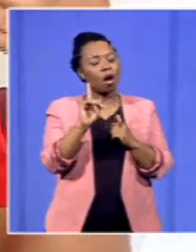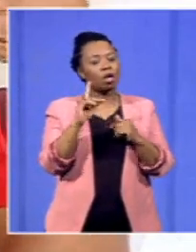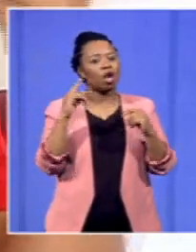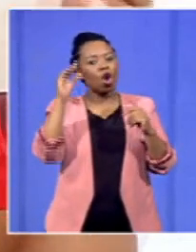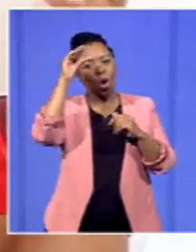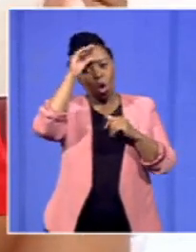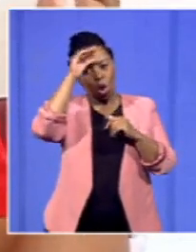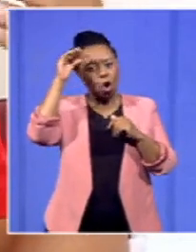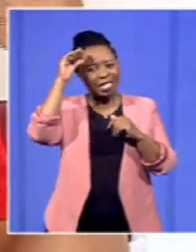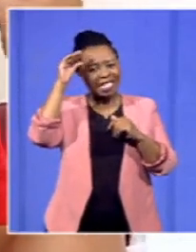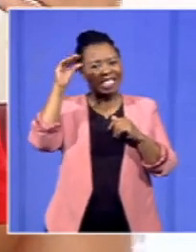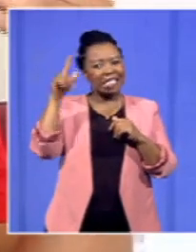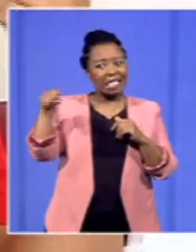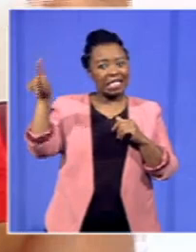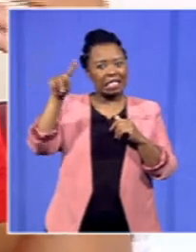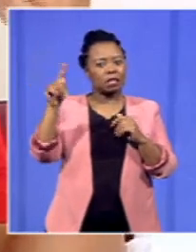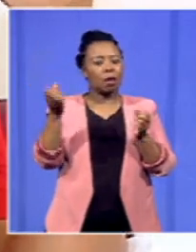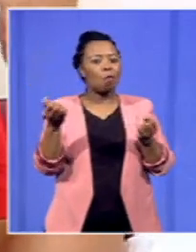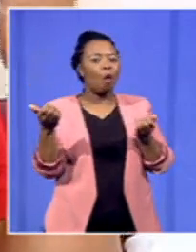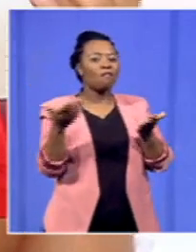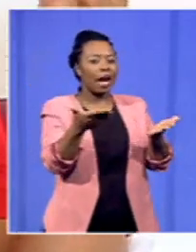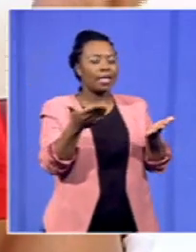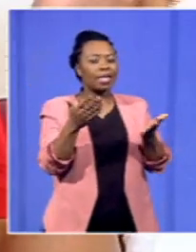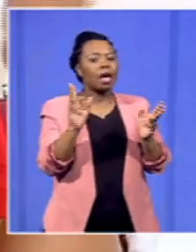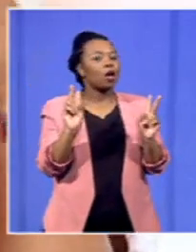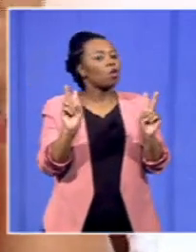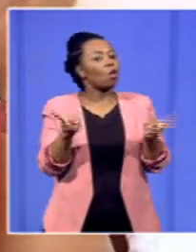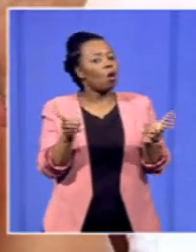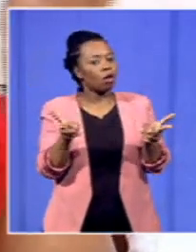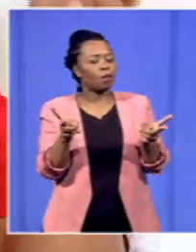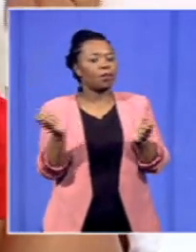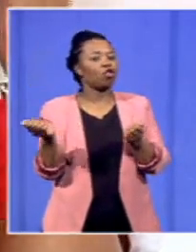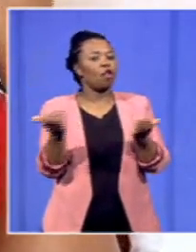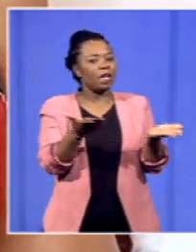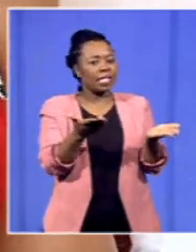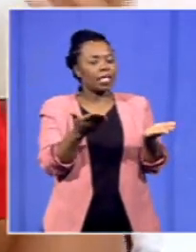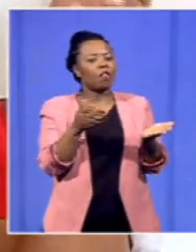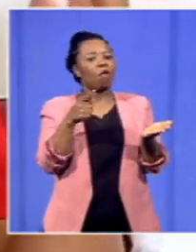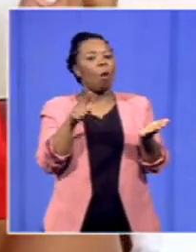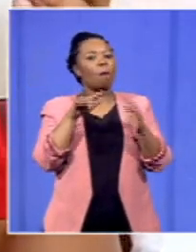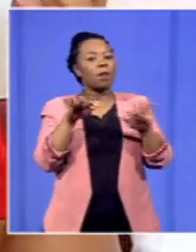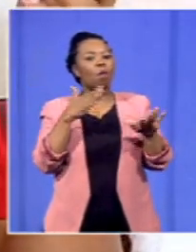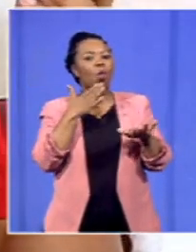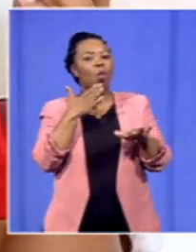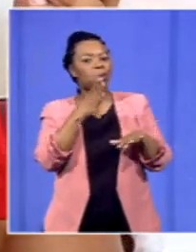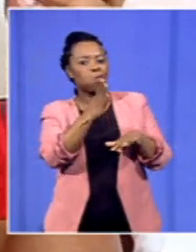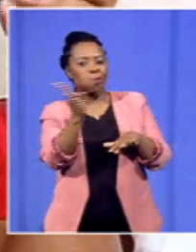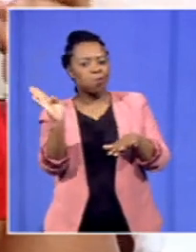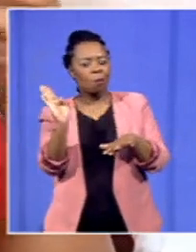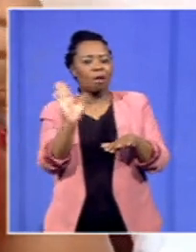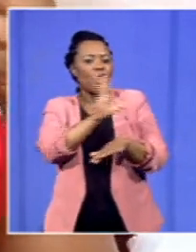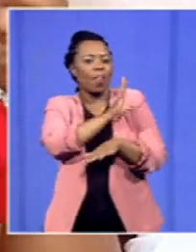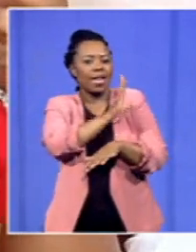providing services, know, ordinary services to those who are going to our clinics, going to our community healthcare centers,